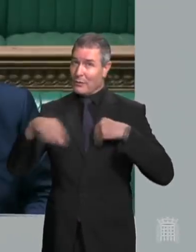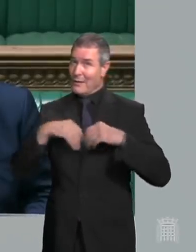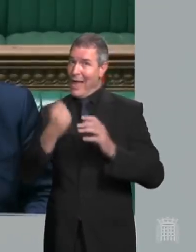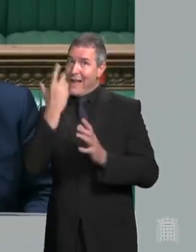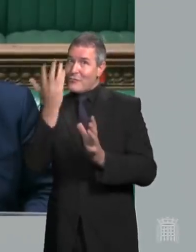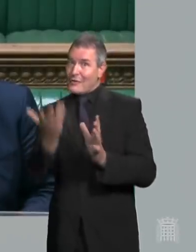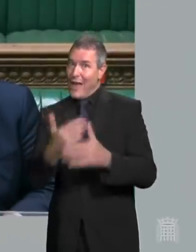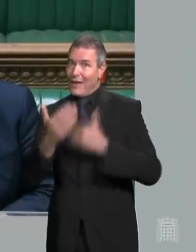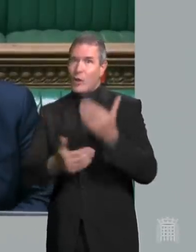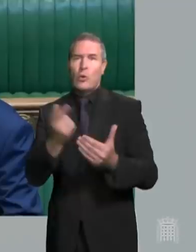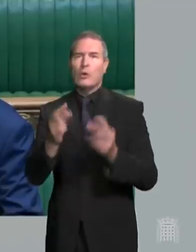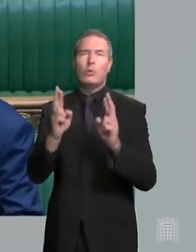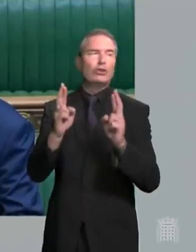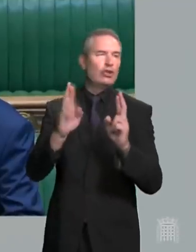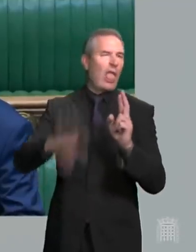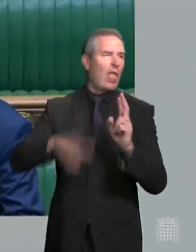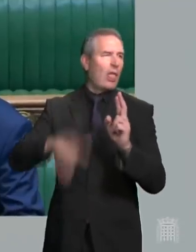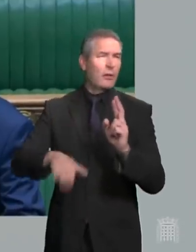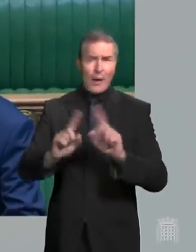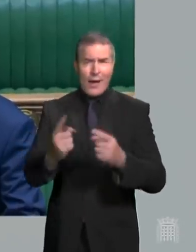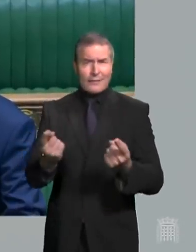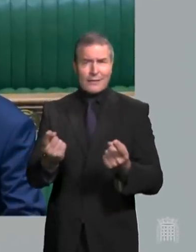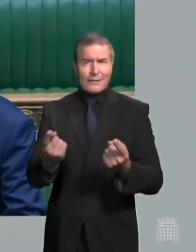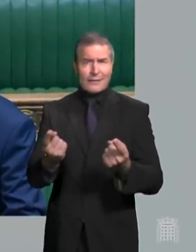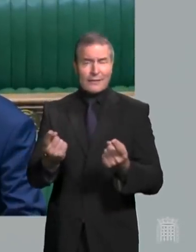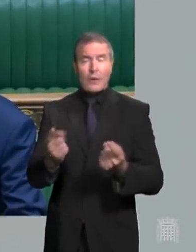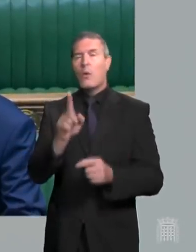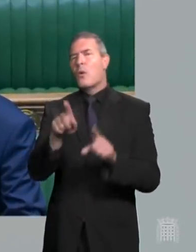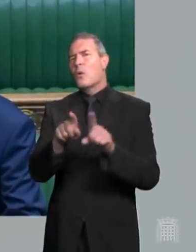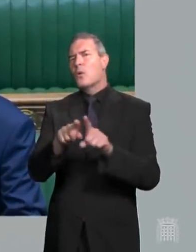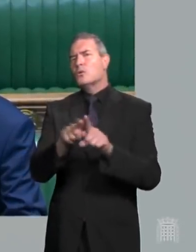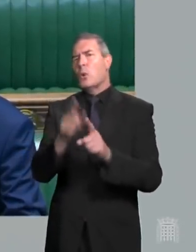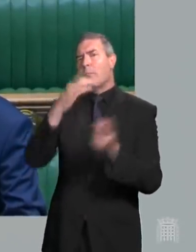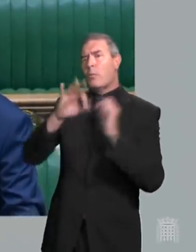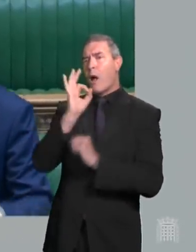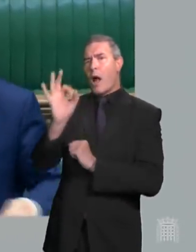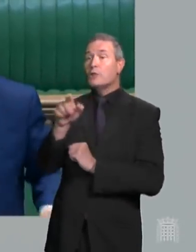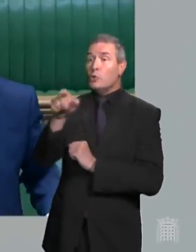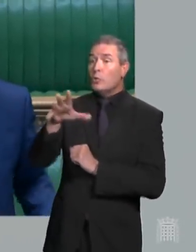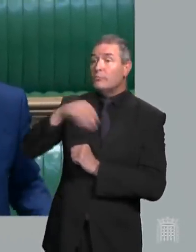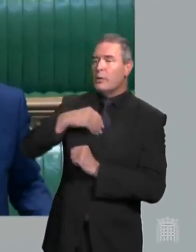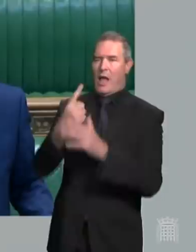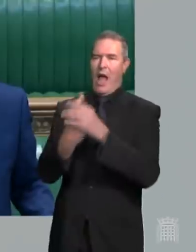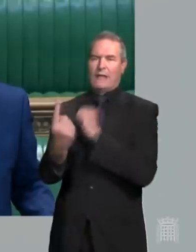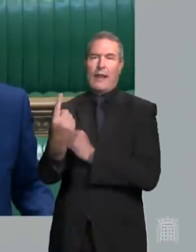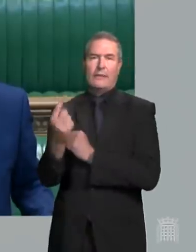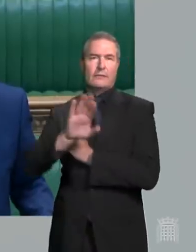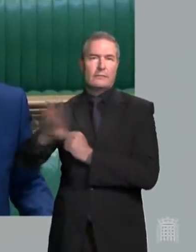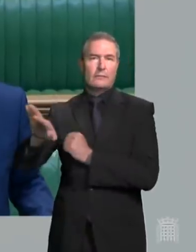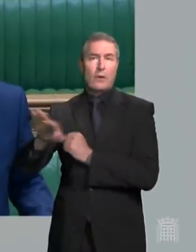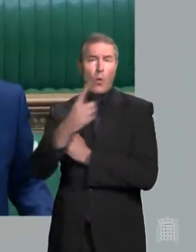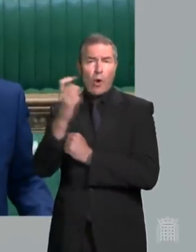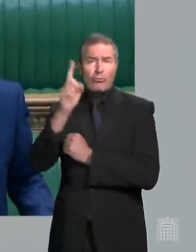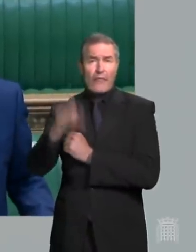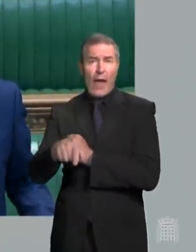Can't wish them away? The next obvious one is the huge number of people who will be asked to isolate. If there are 100,000 infections